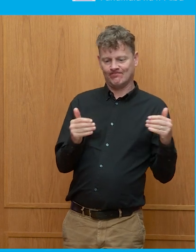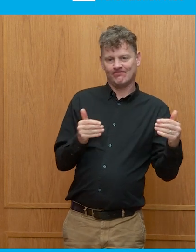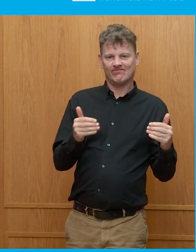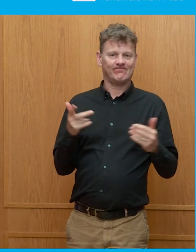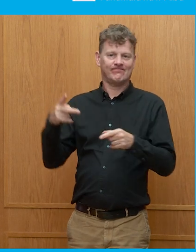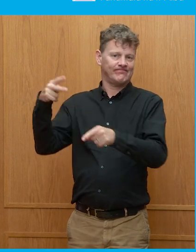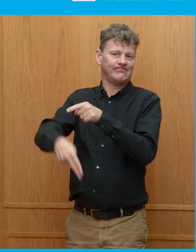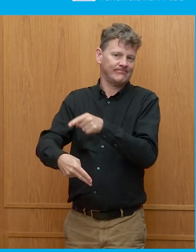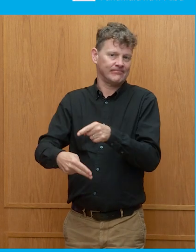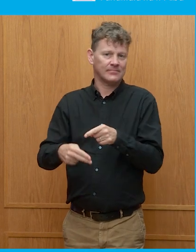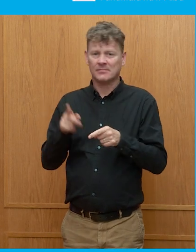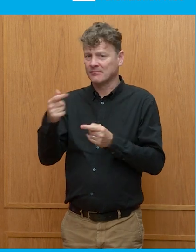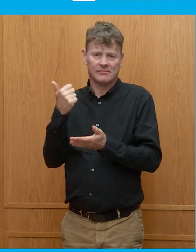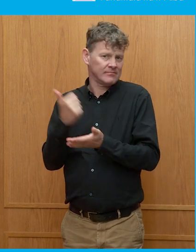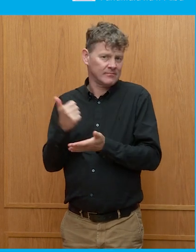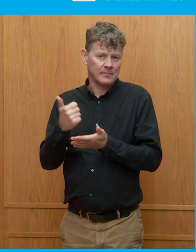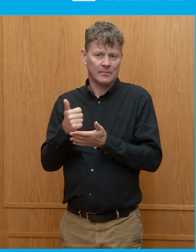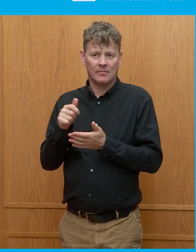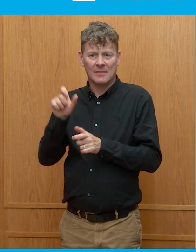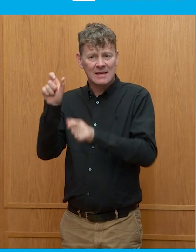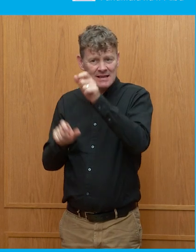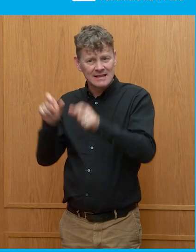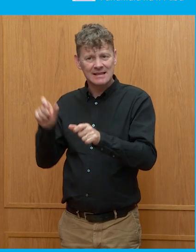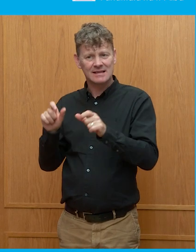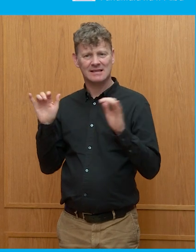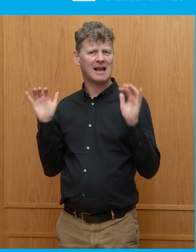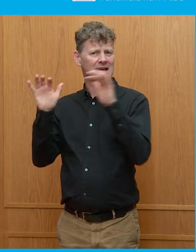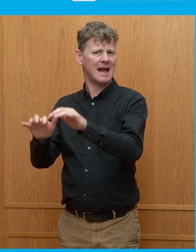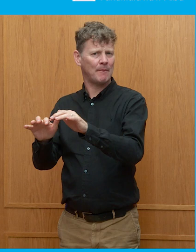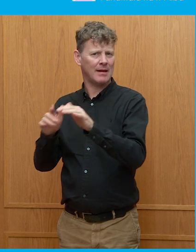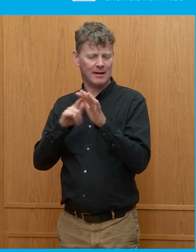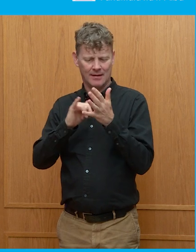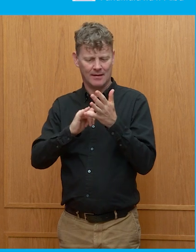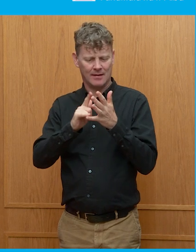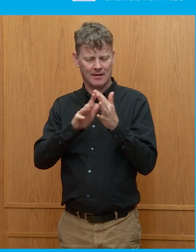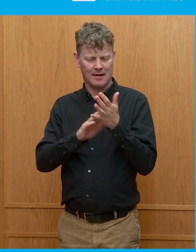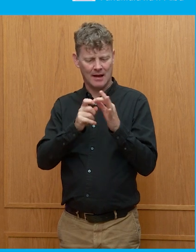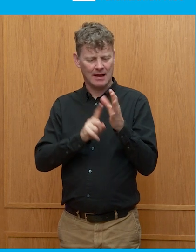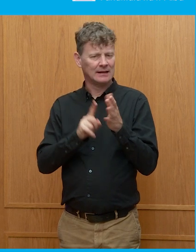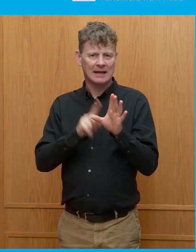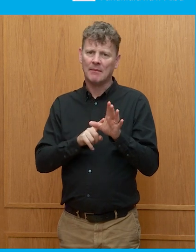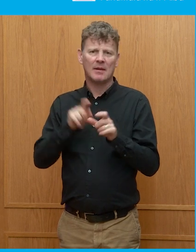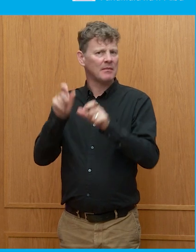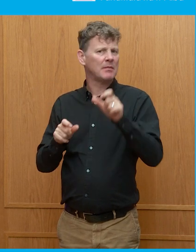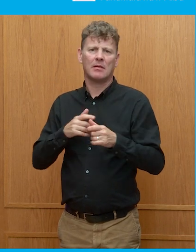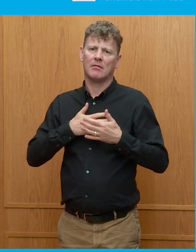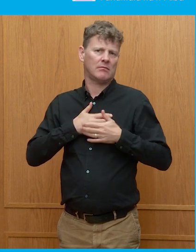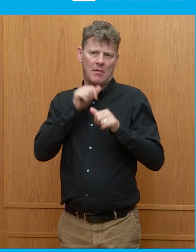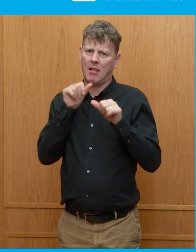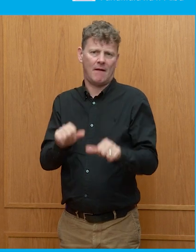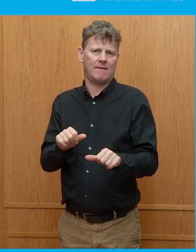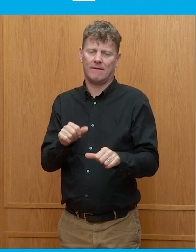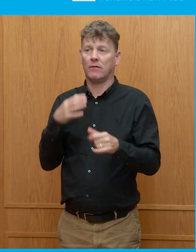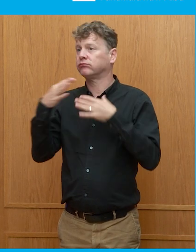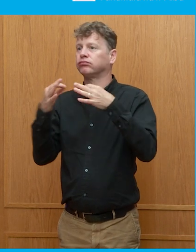But they are brilliant, and citizens love them. And, you know, those who are kind of lucky enough to be chosen to take part.